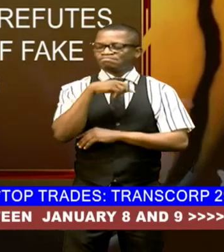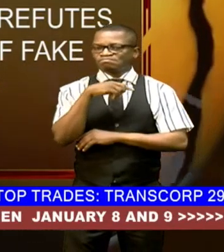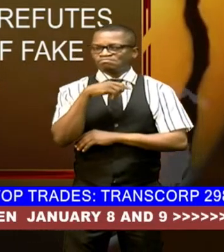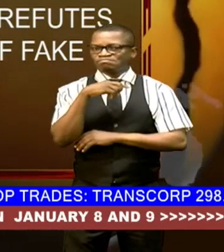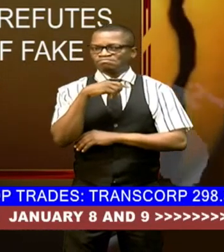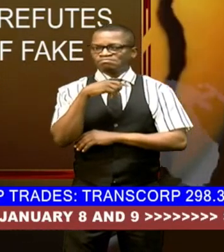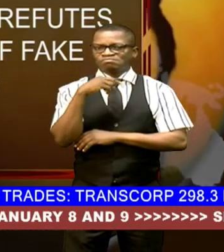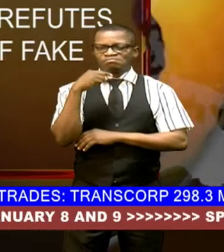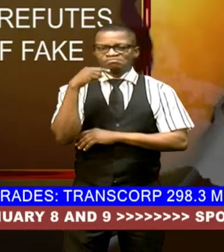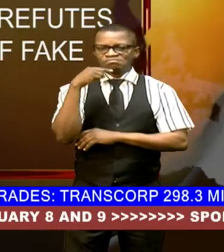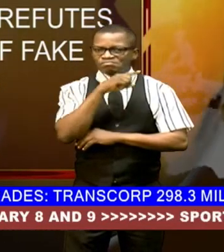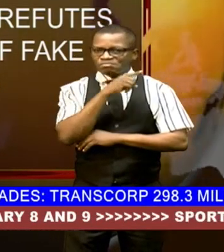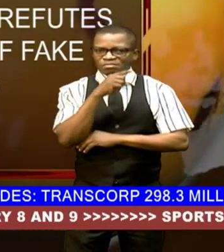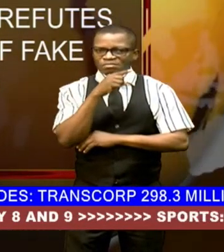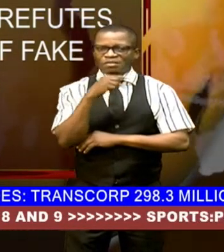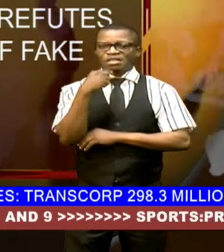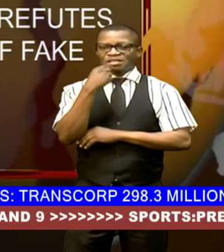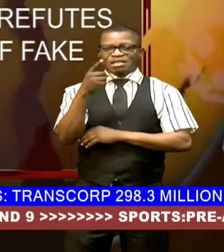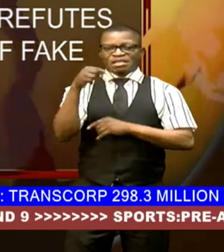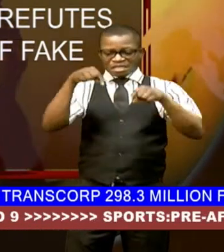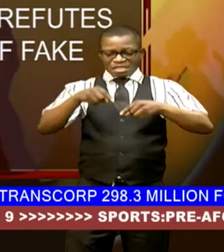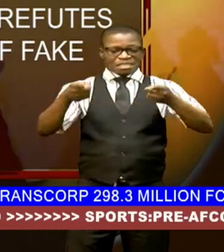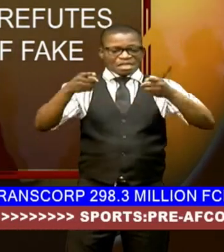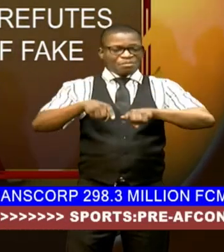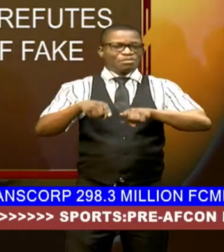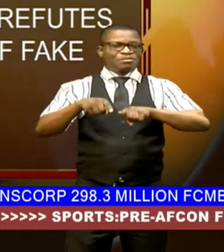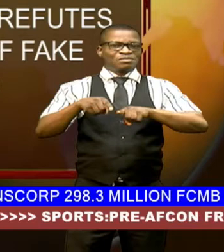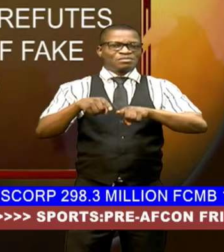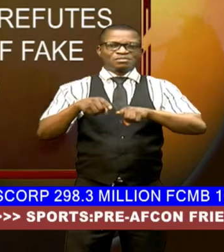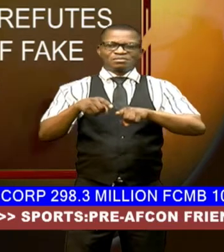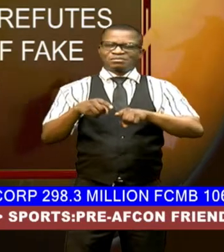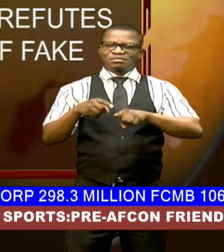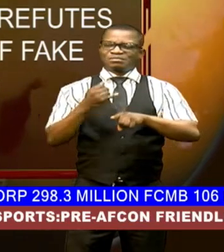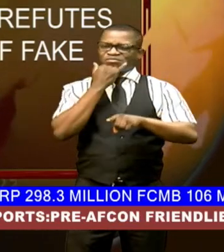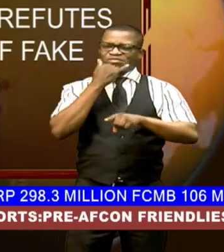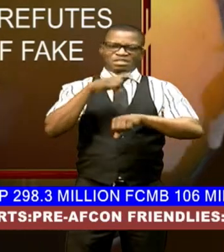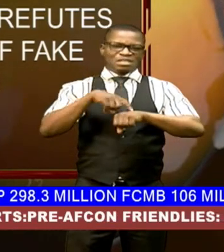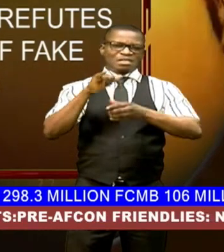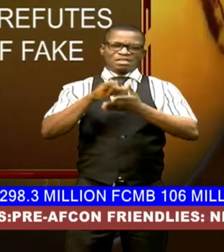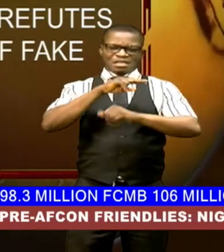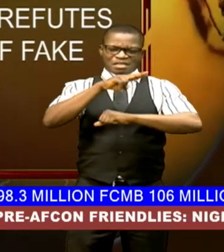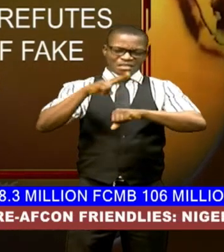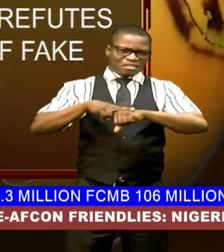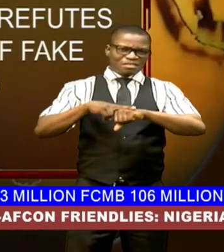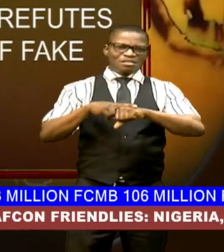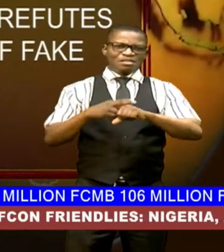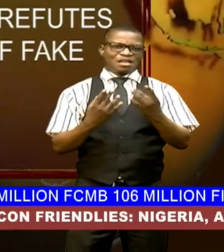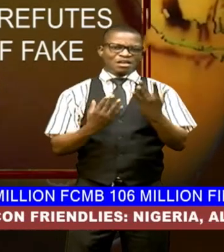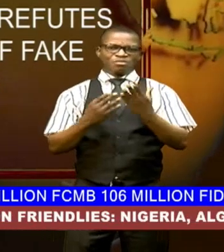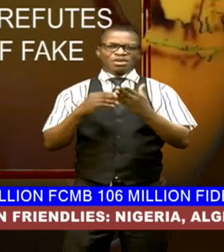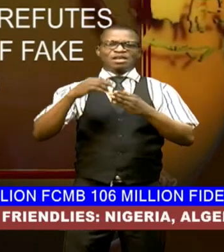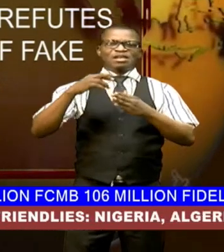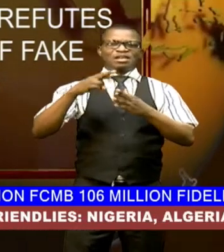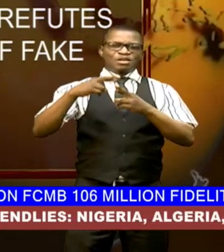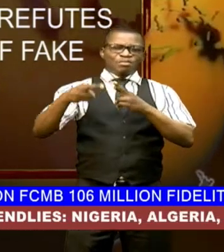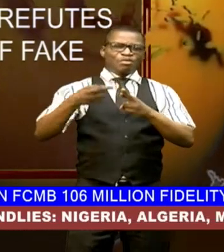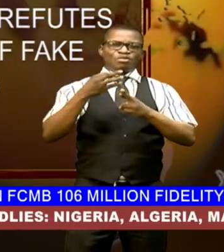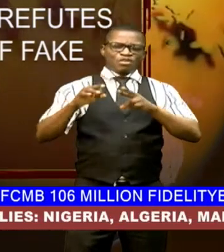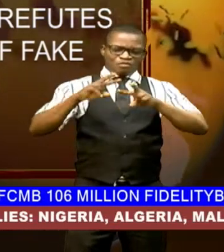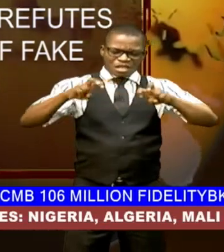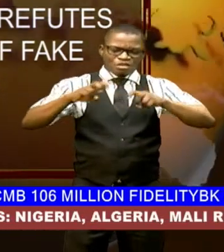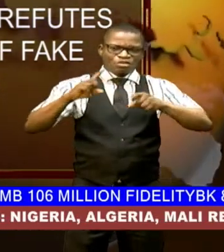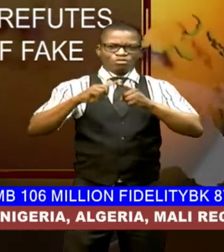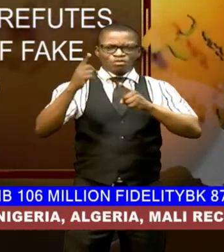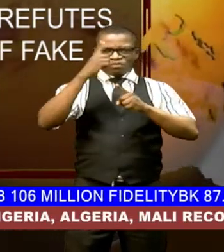authors adding that this is happening at an unsuitable time when the nation is awaiting the outcome of investigation into the fixed